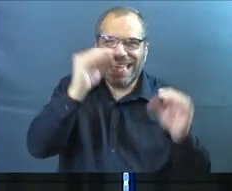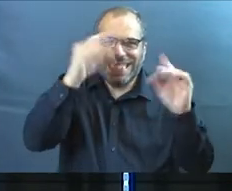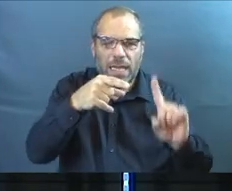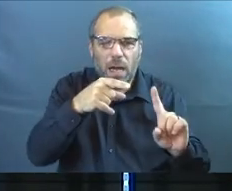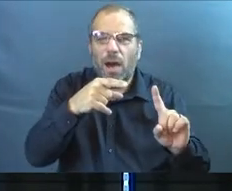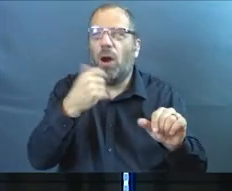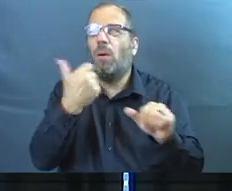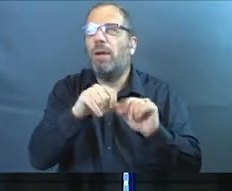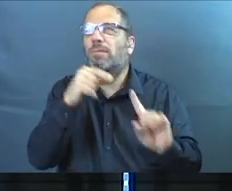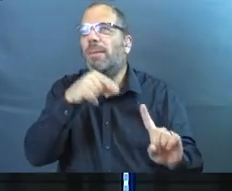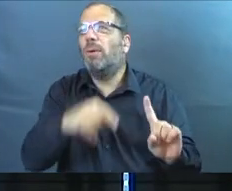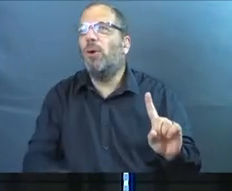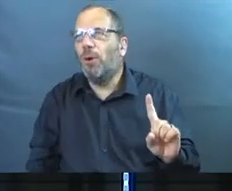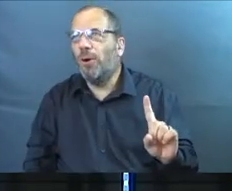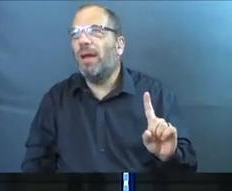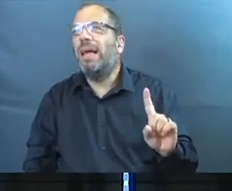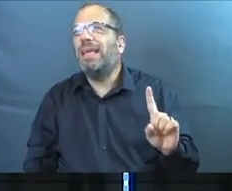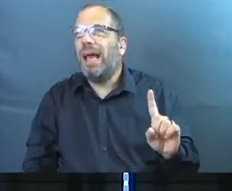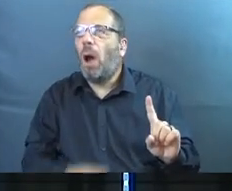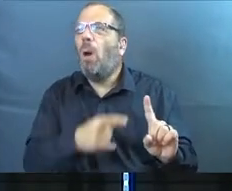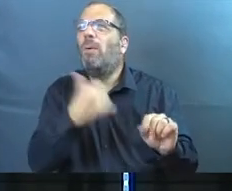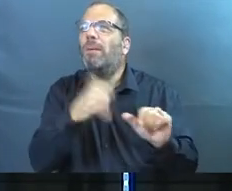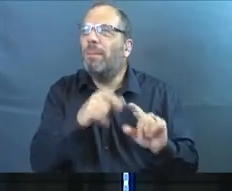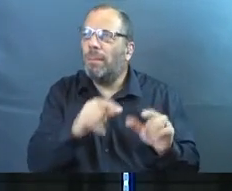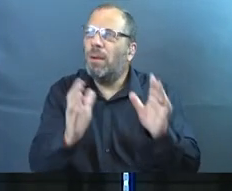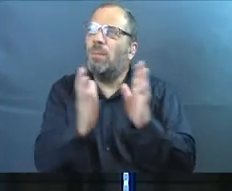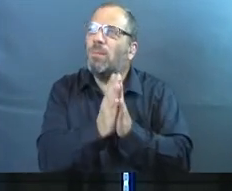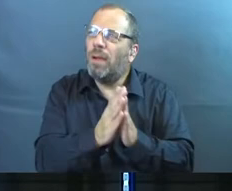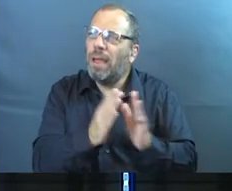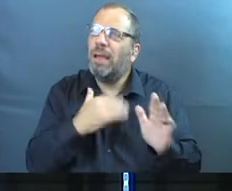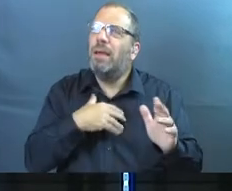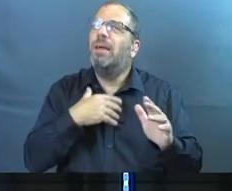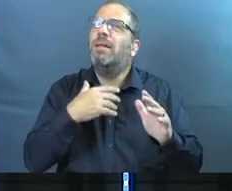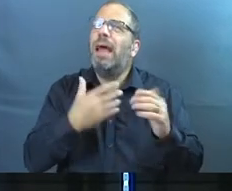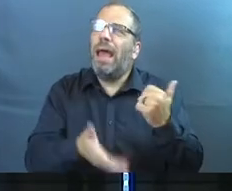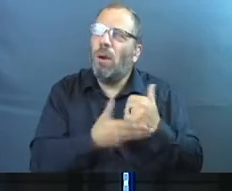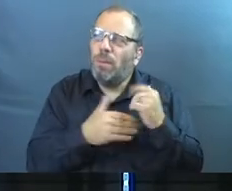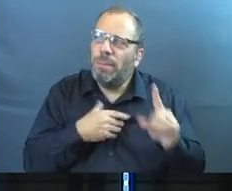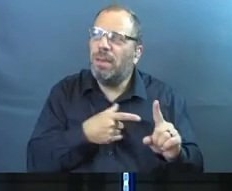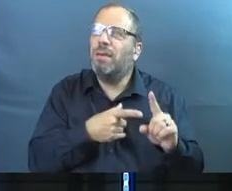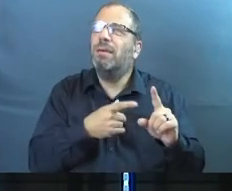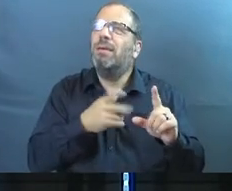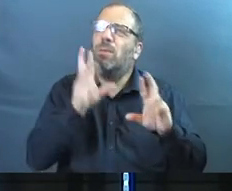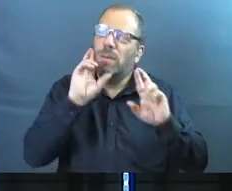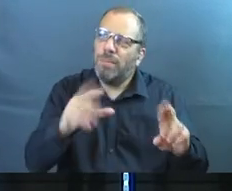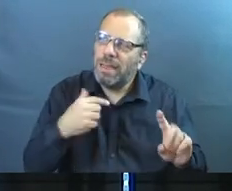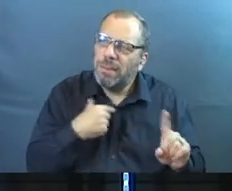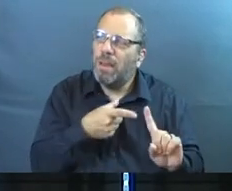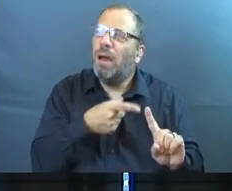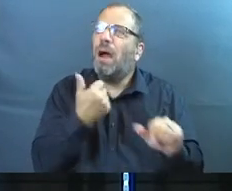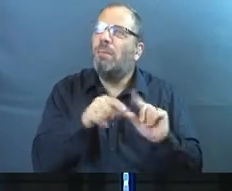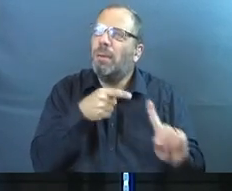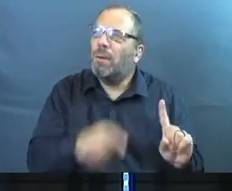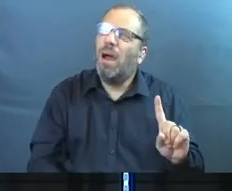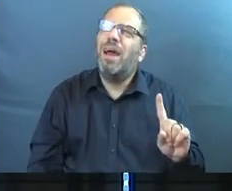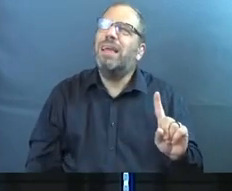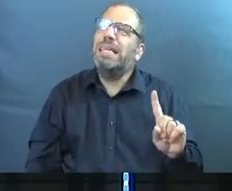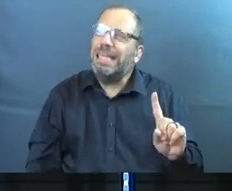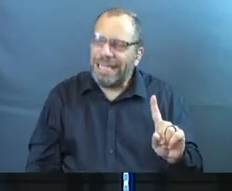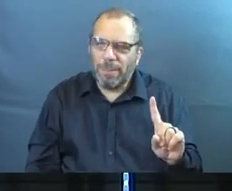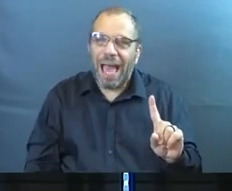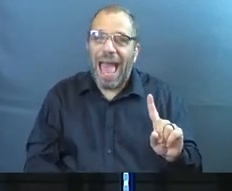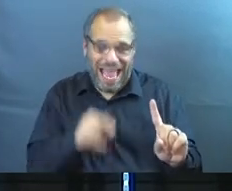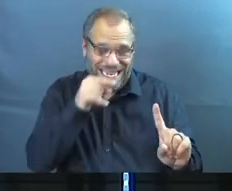now. And you know the love that they had for you. You know the way that they treated you. And you knew it was real